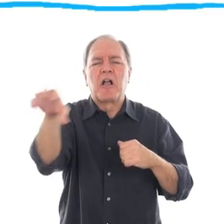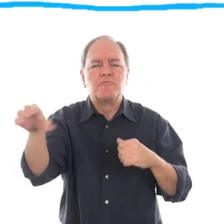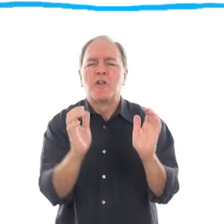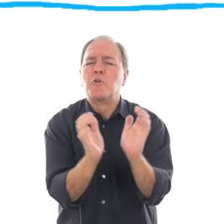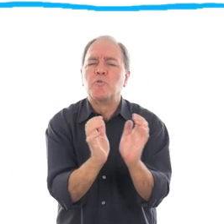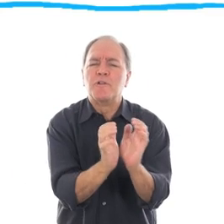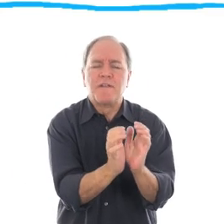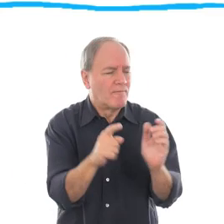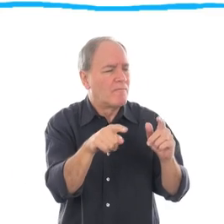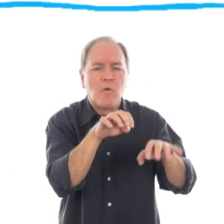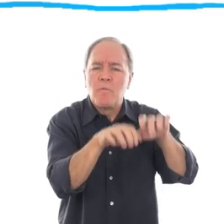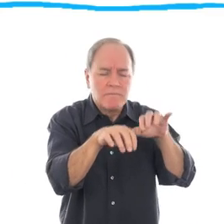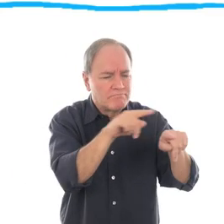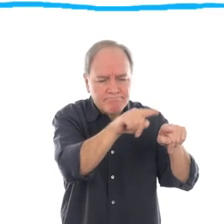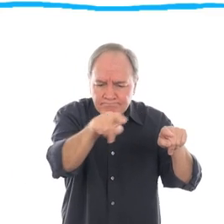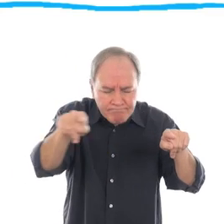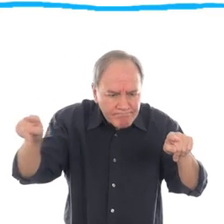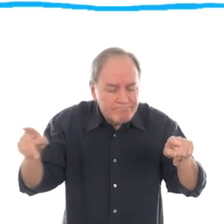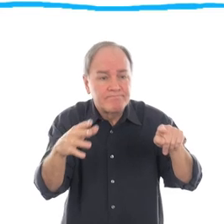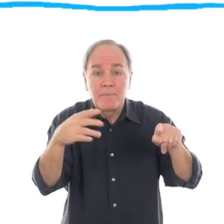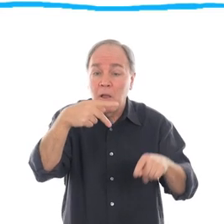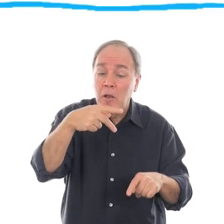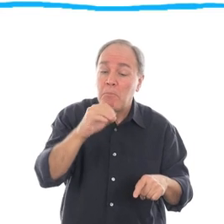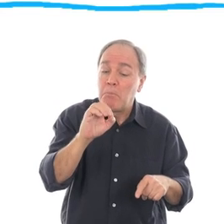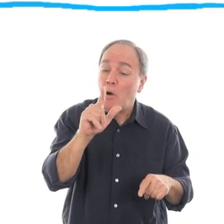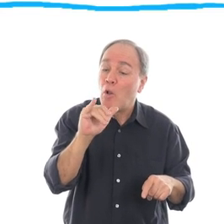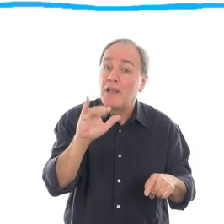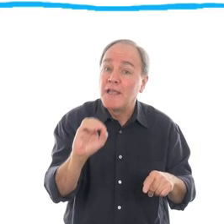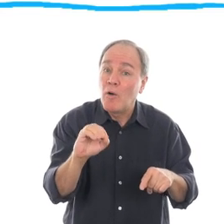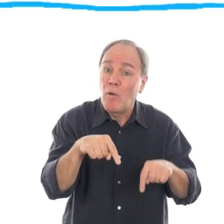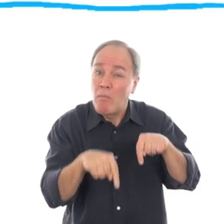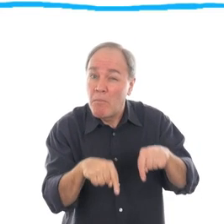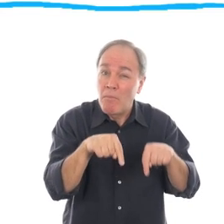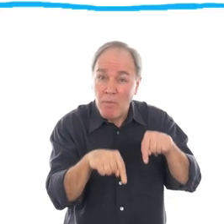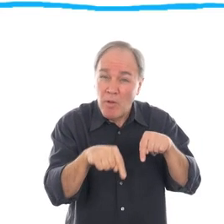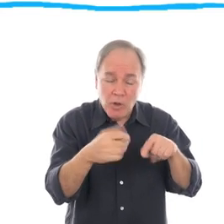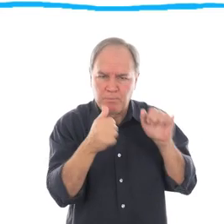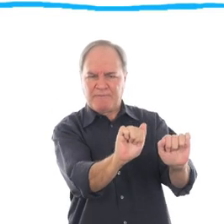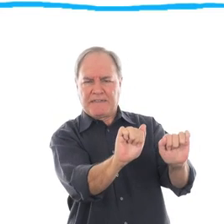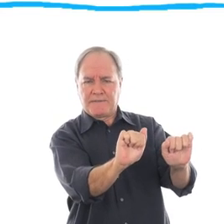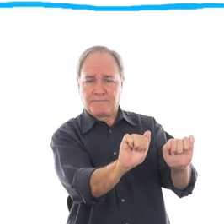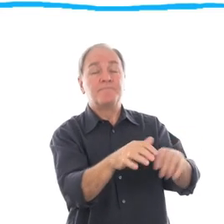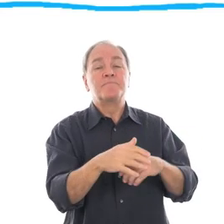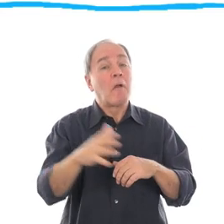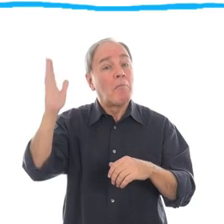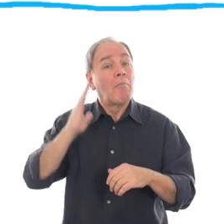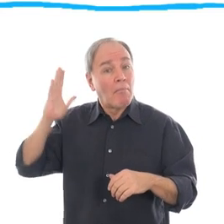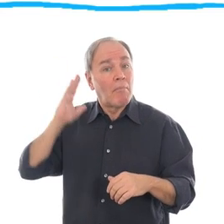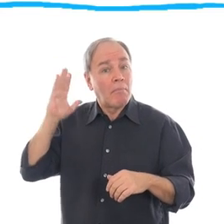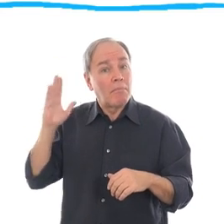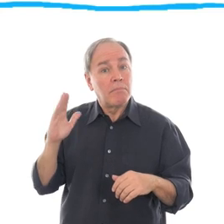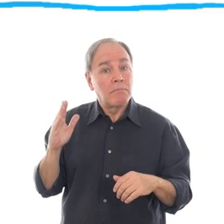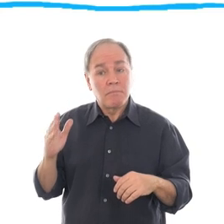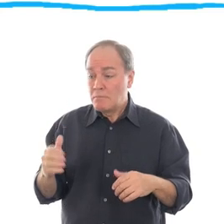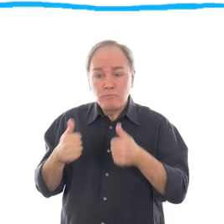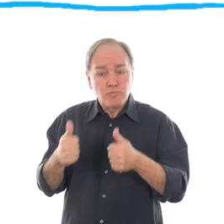involved in polio eradication campaigns. And in those days, very well-meaning people